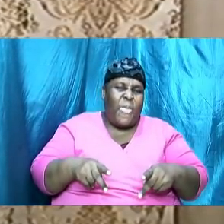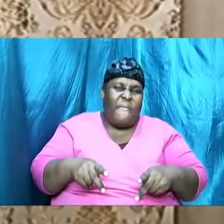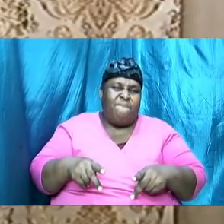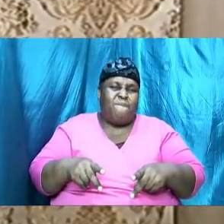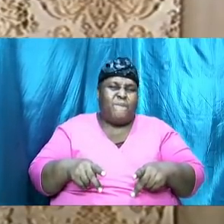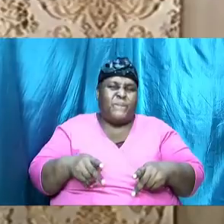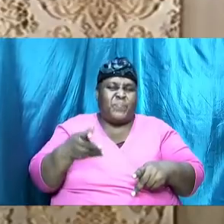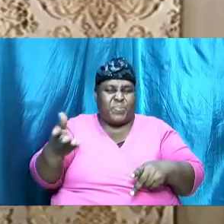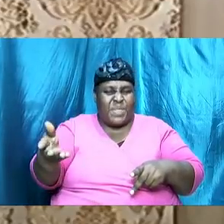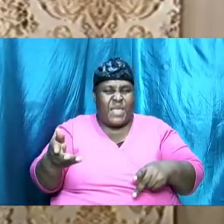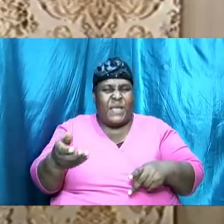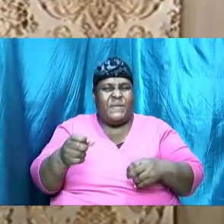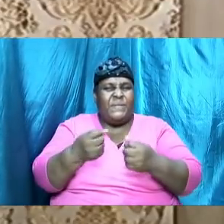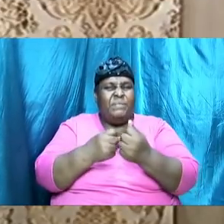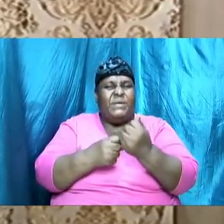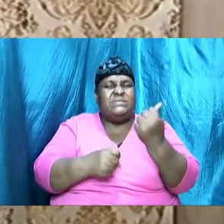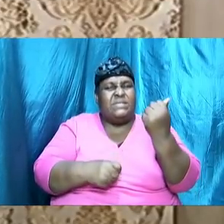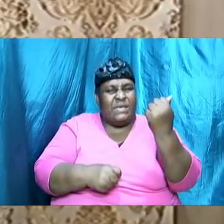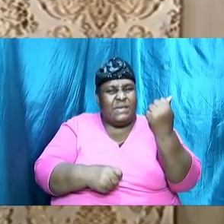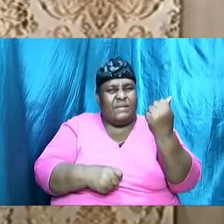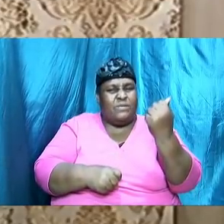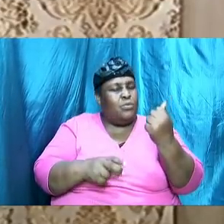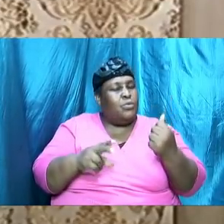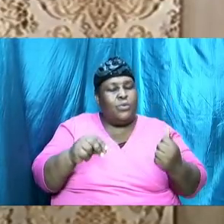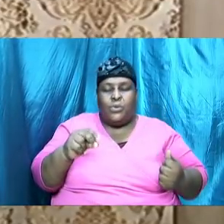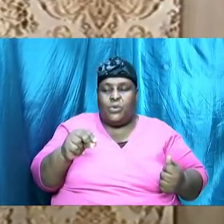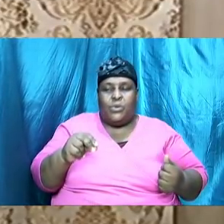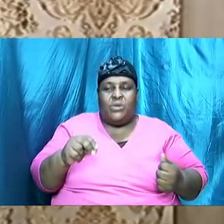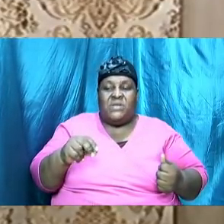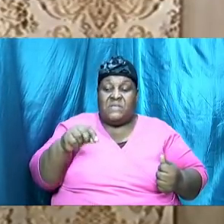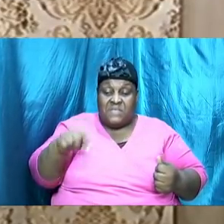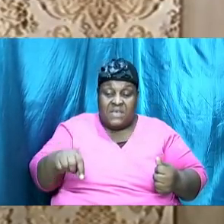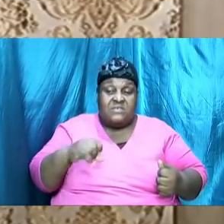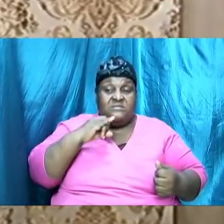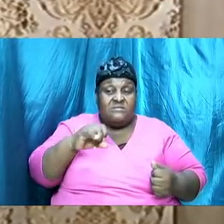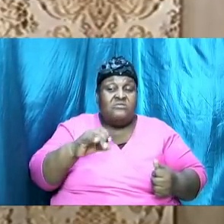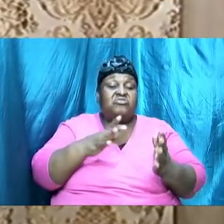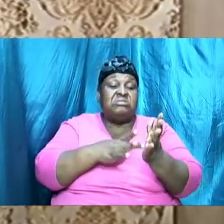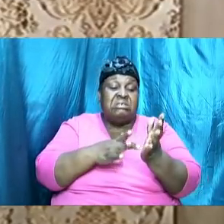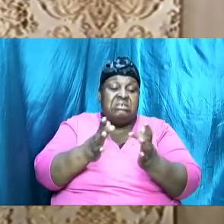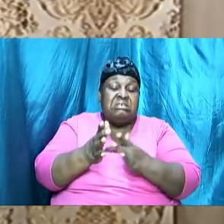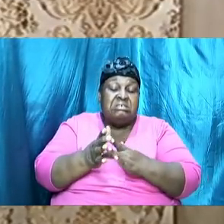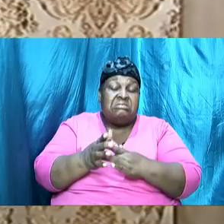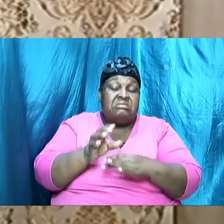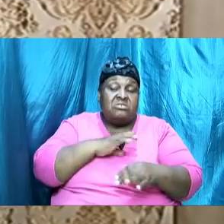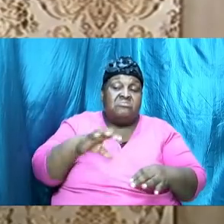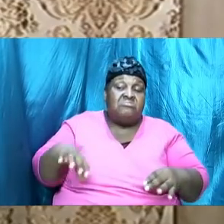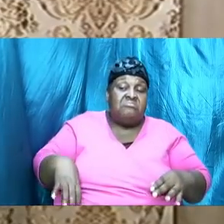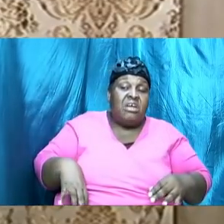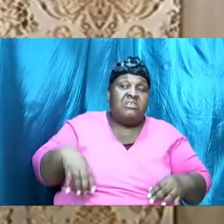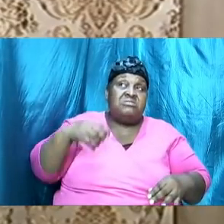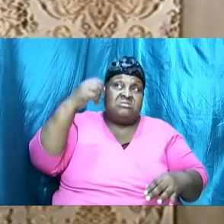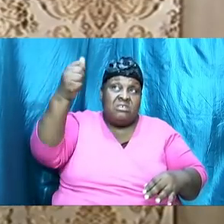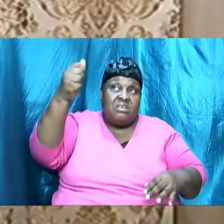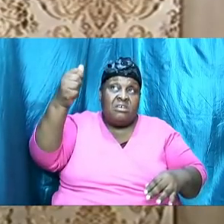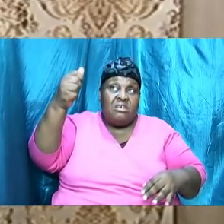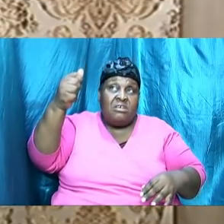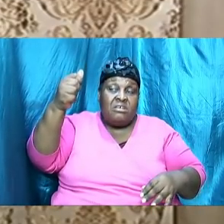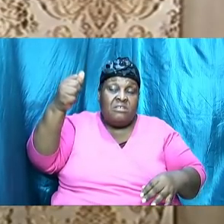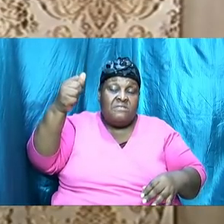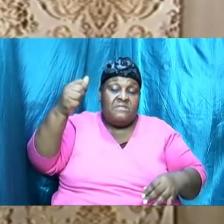in terms of their relationship with God this is Jesus Christ himself upbraining